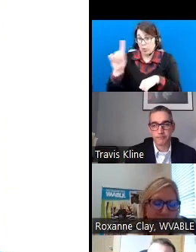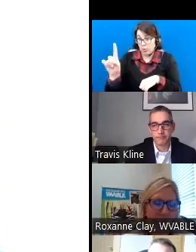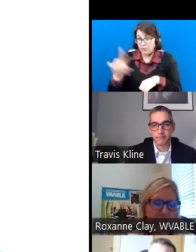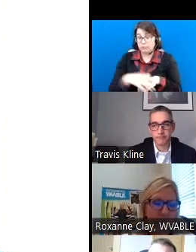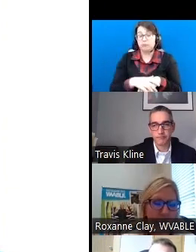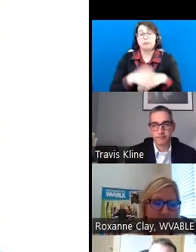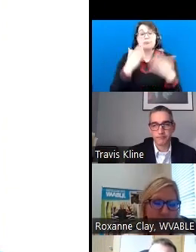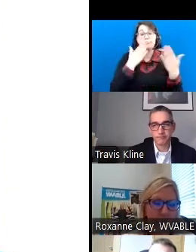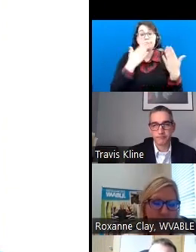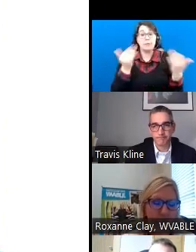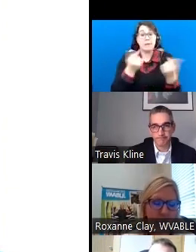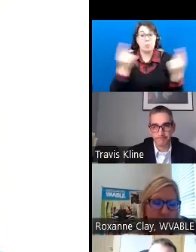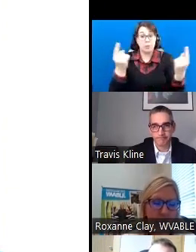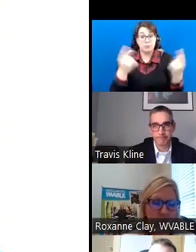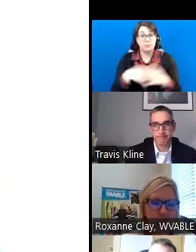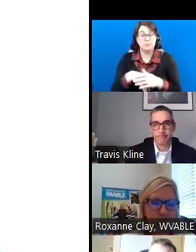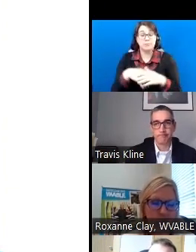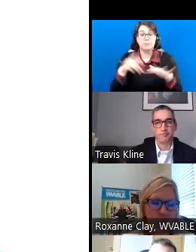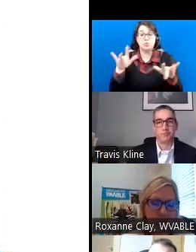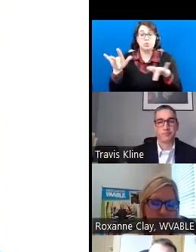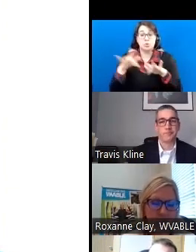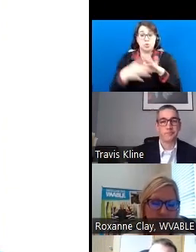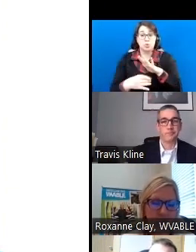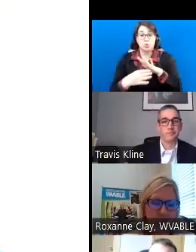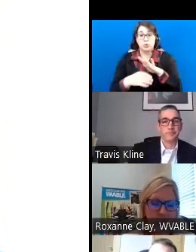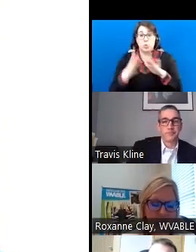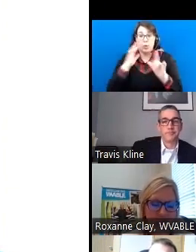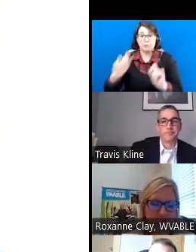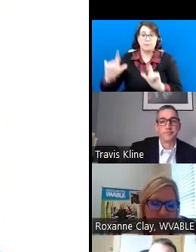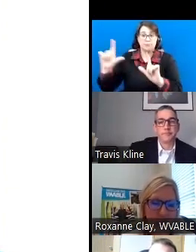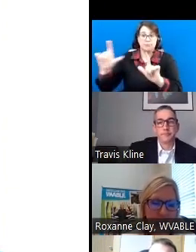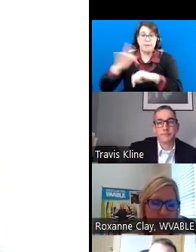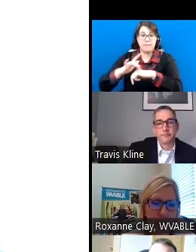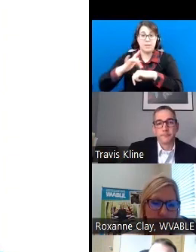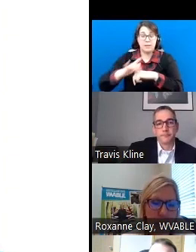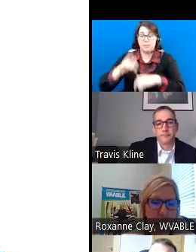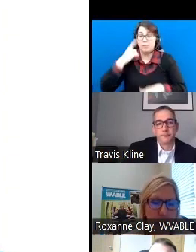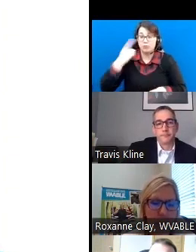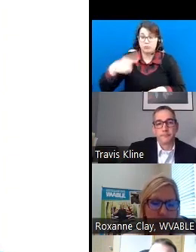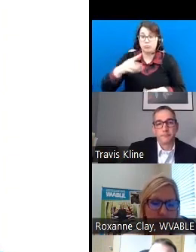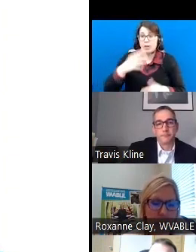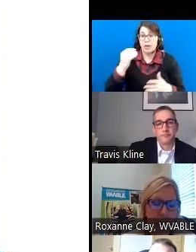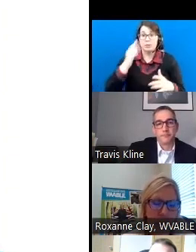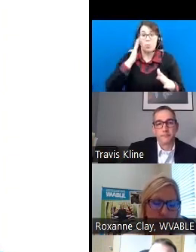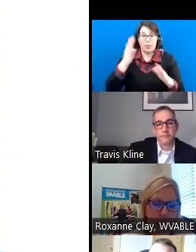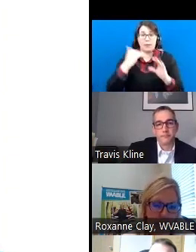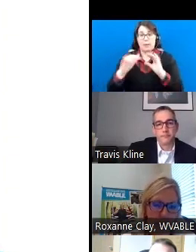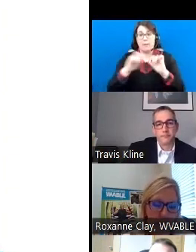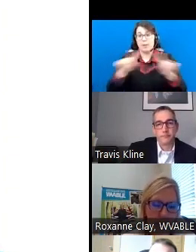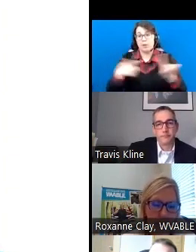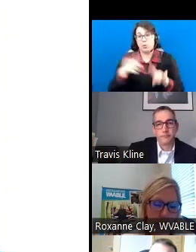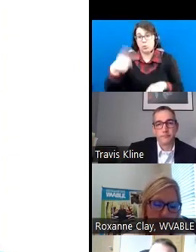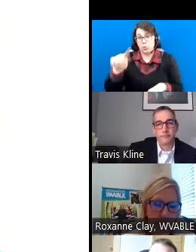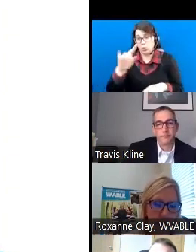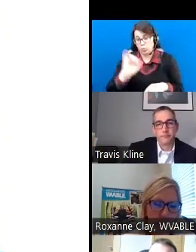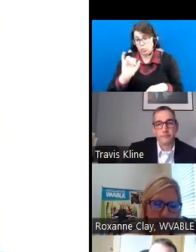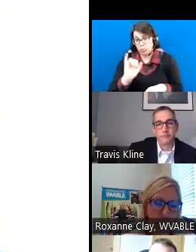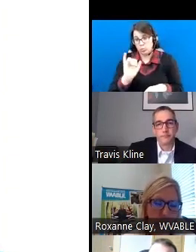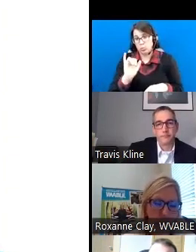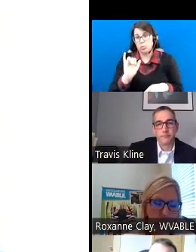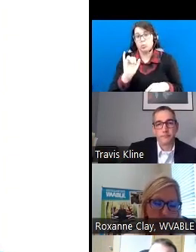so again, thanks everyone. And this recording will be made, made available, and it will be sent via email as, once it's